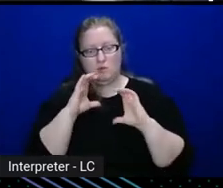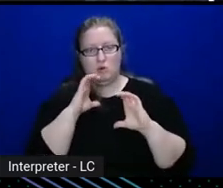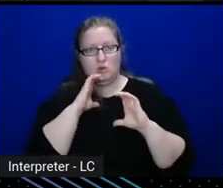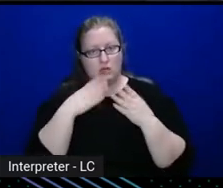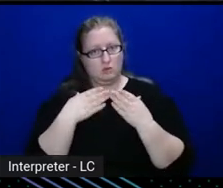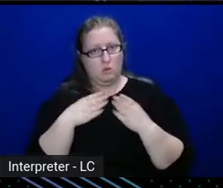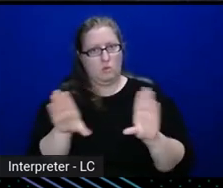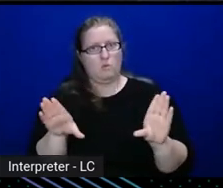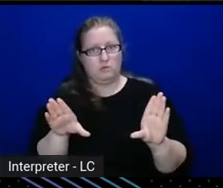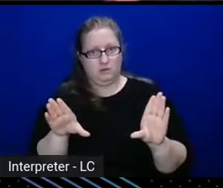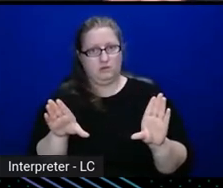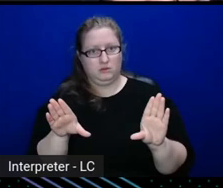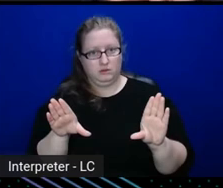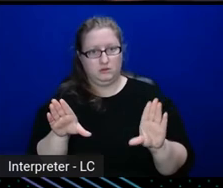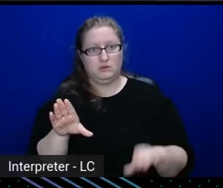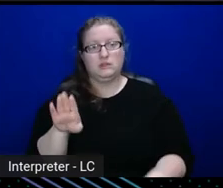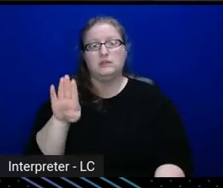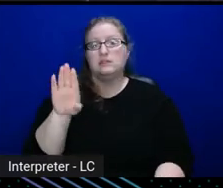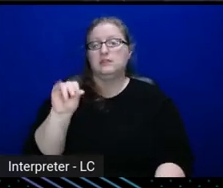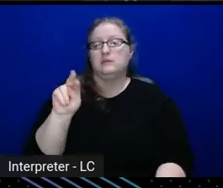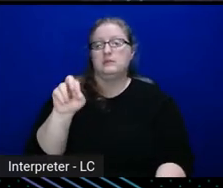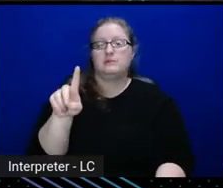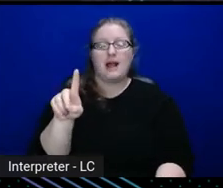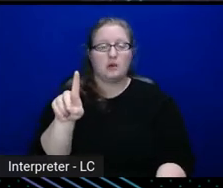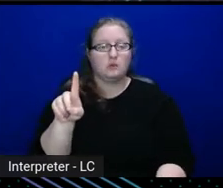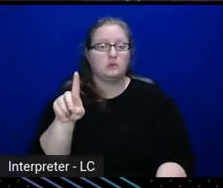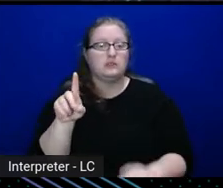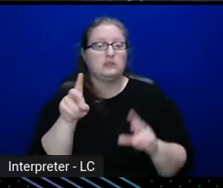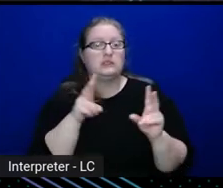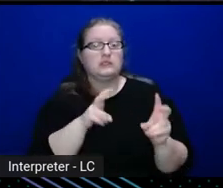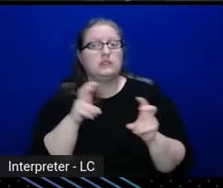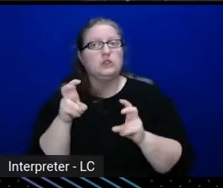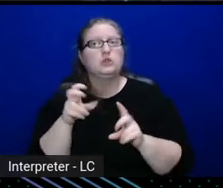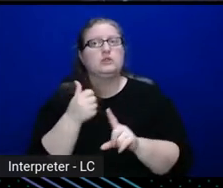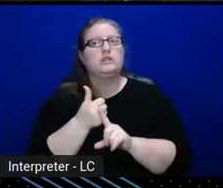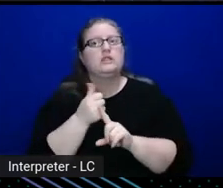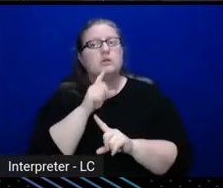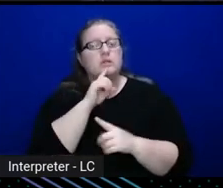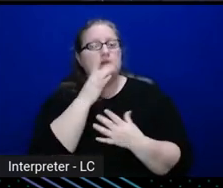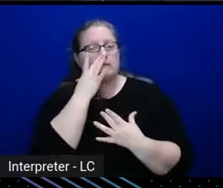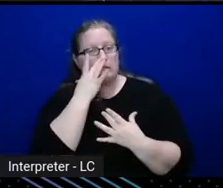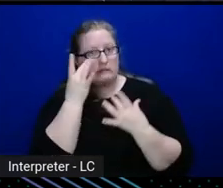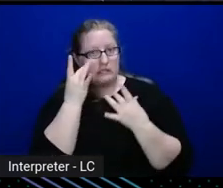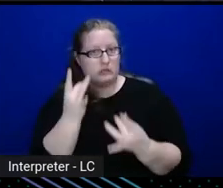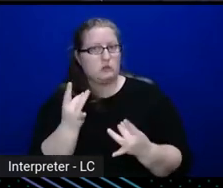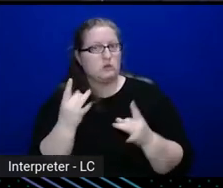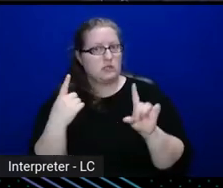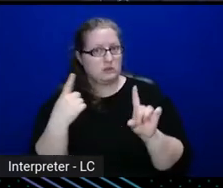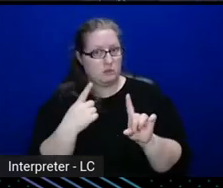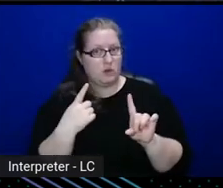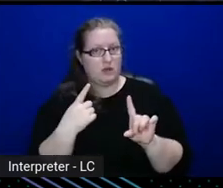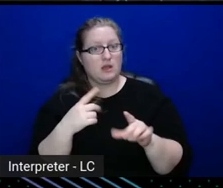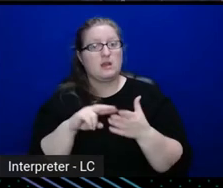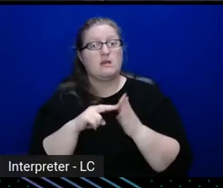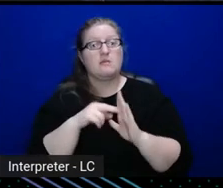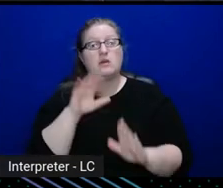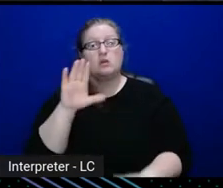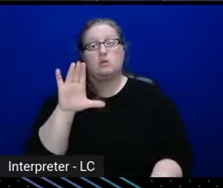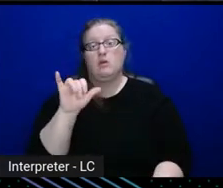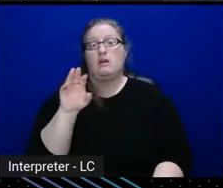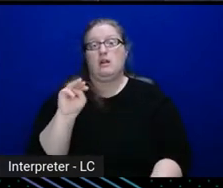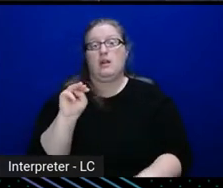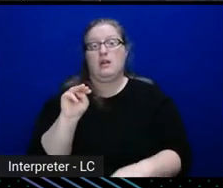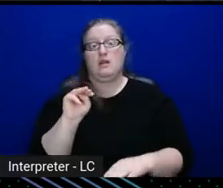uh, bound issuer is a interesting point, which makes your issuer claim from your role